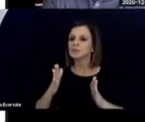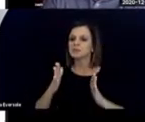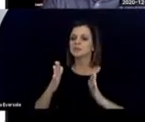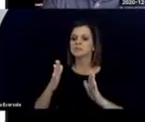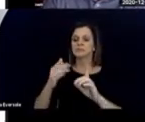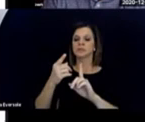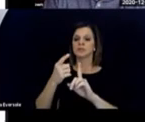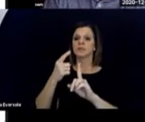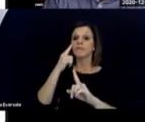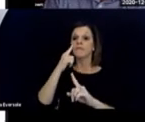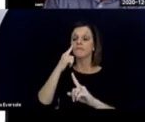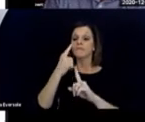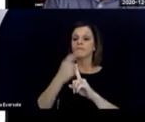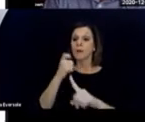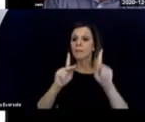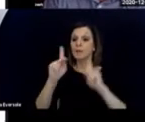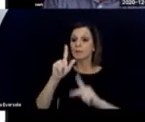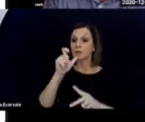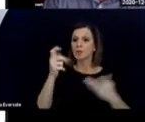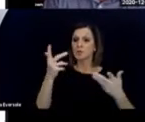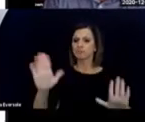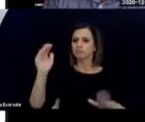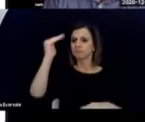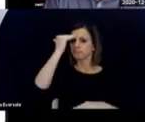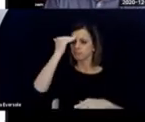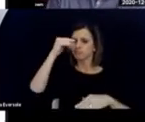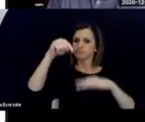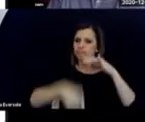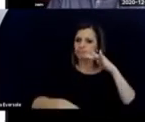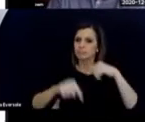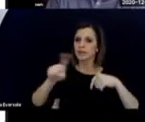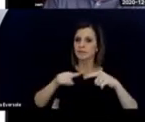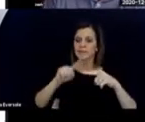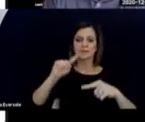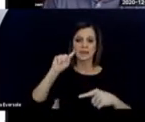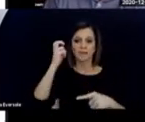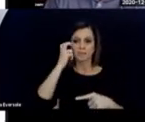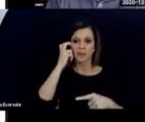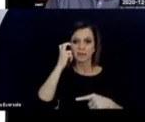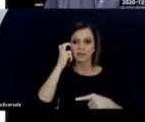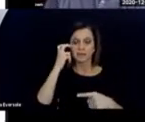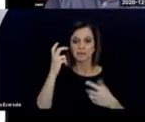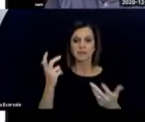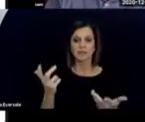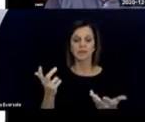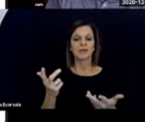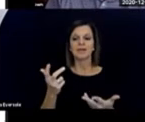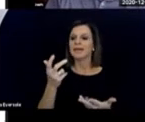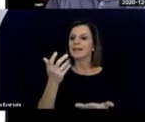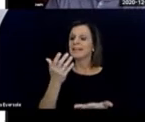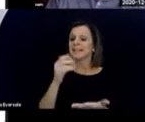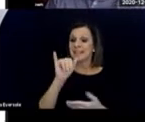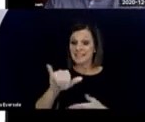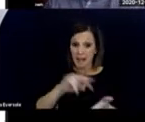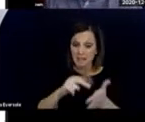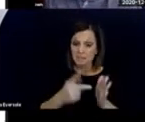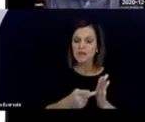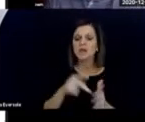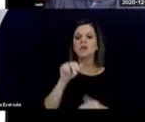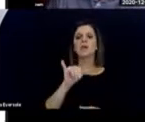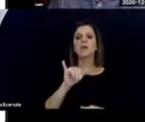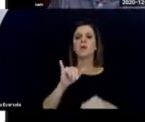people familiar with deafblindness. And that doesn't necessarily mean a teacher of the visually impaired